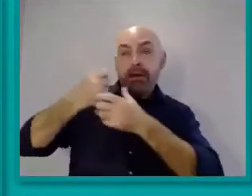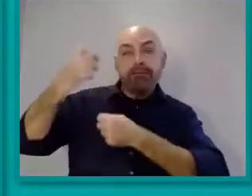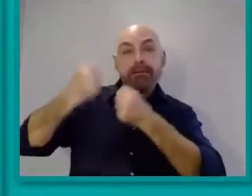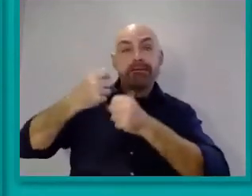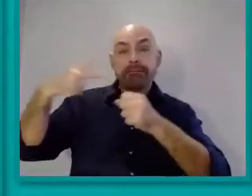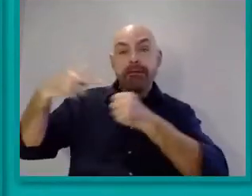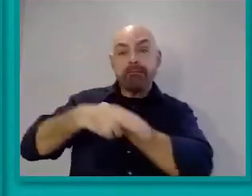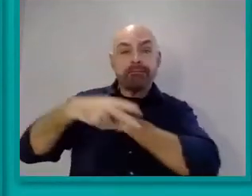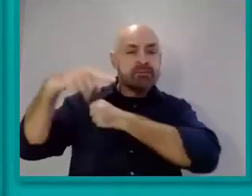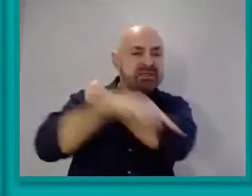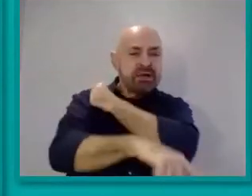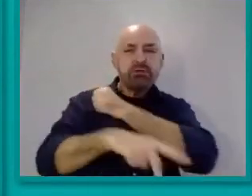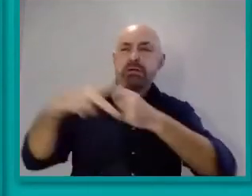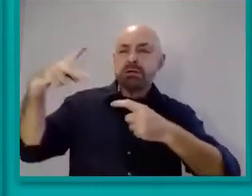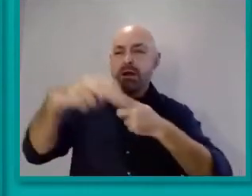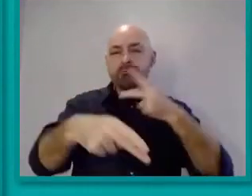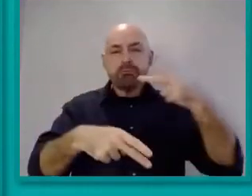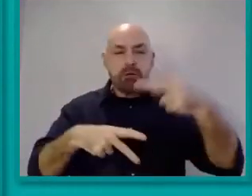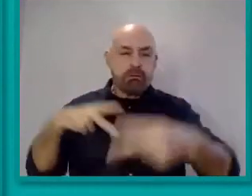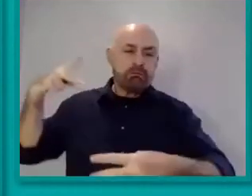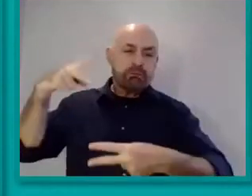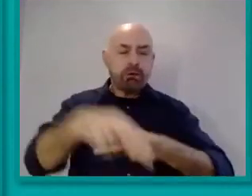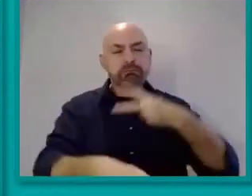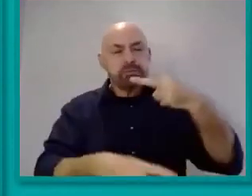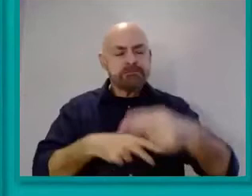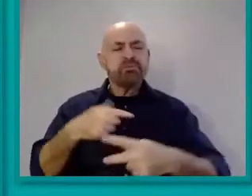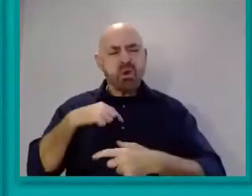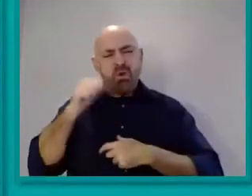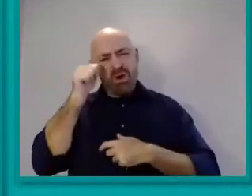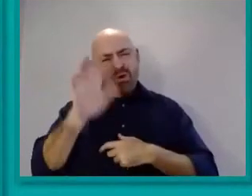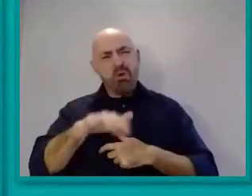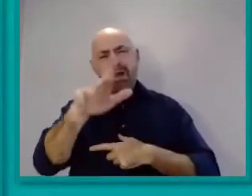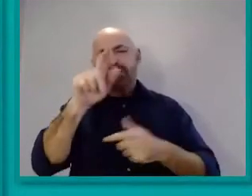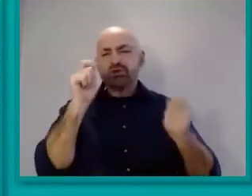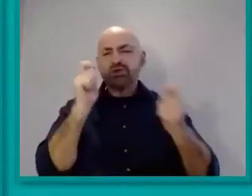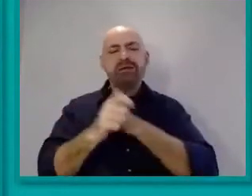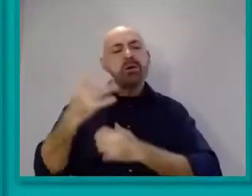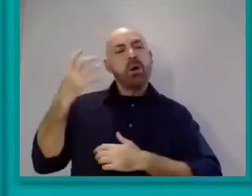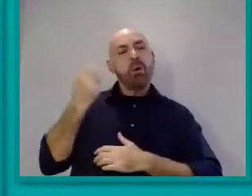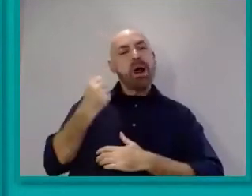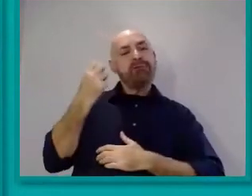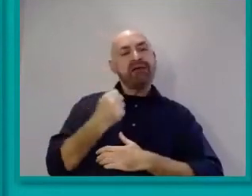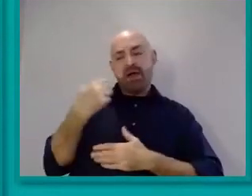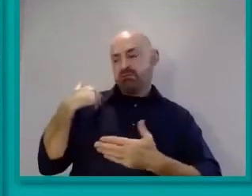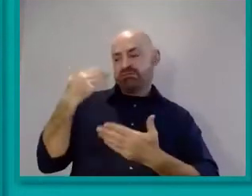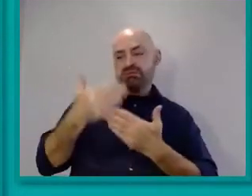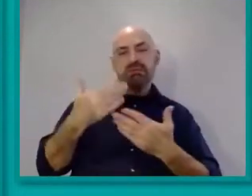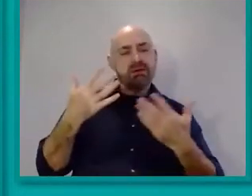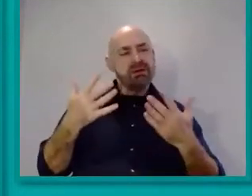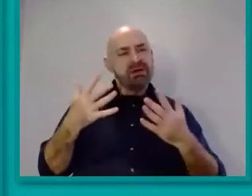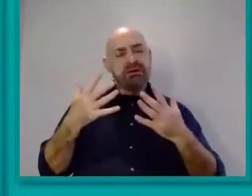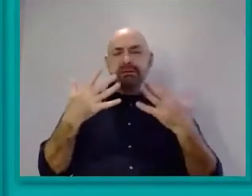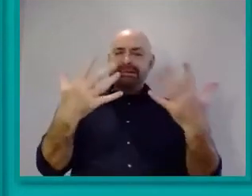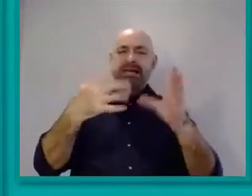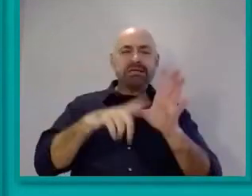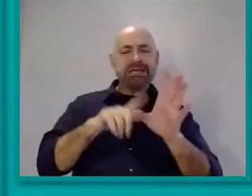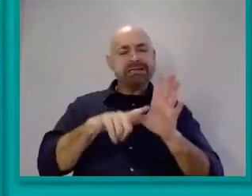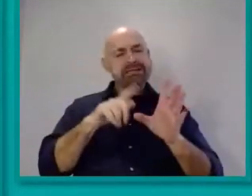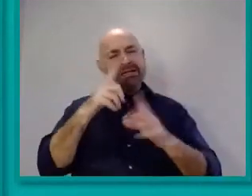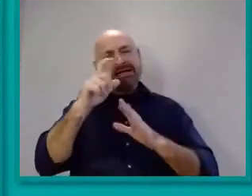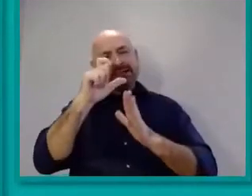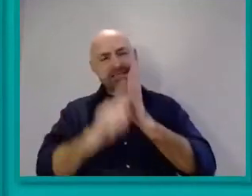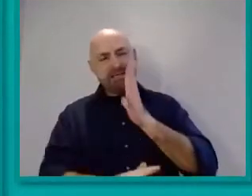We know that changes to the welfare system over the past 10 years have left disabled adults four times